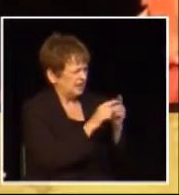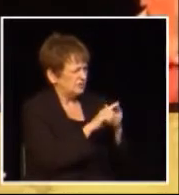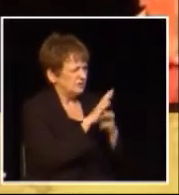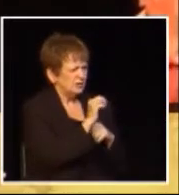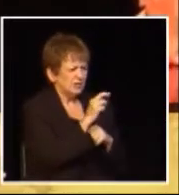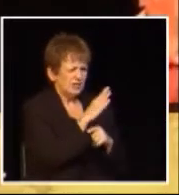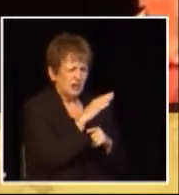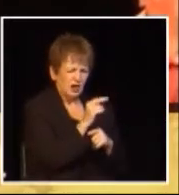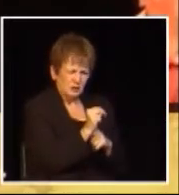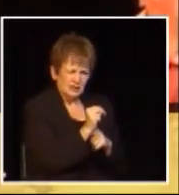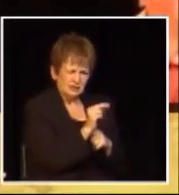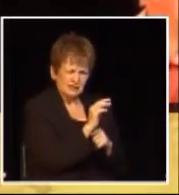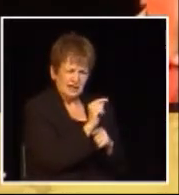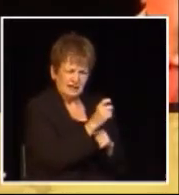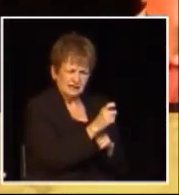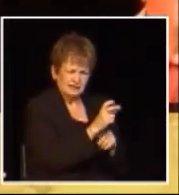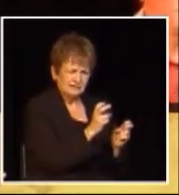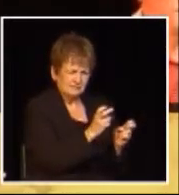on the carbon tax